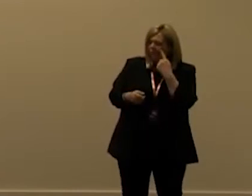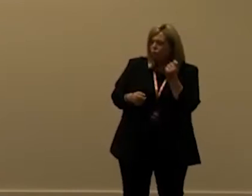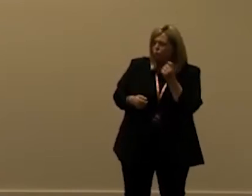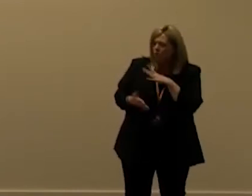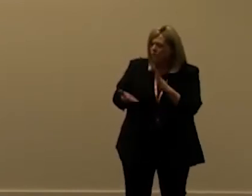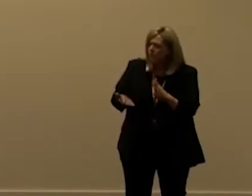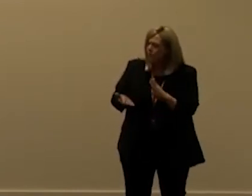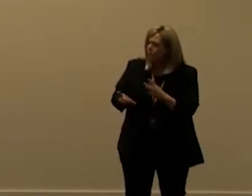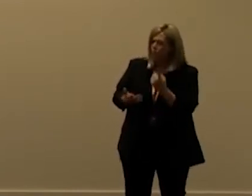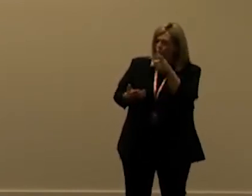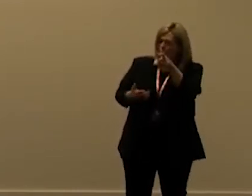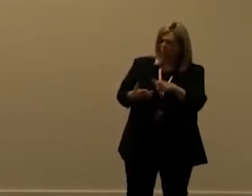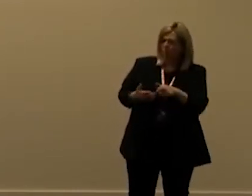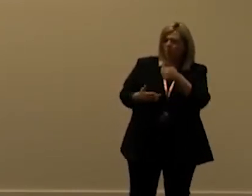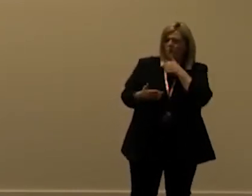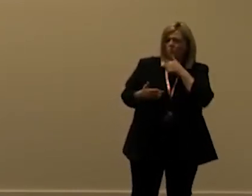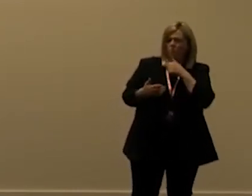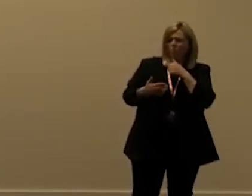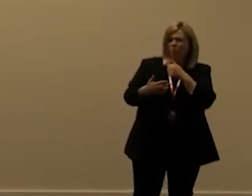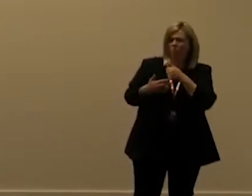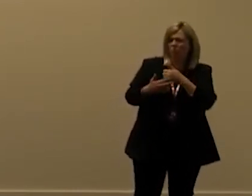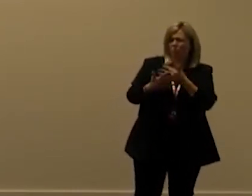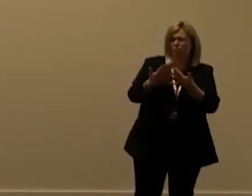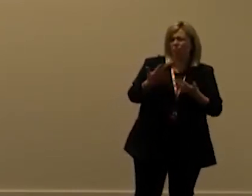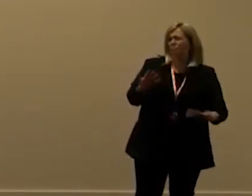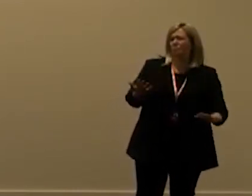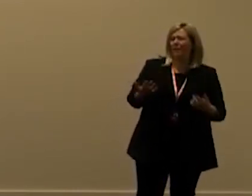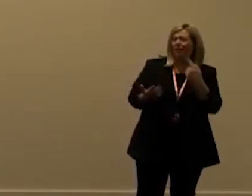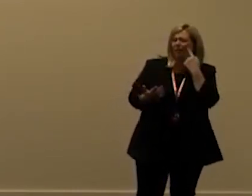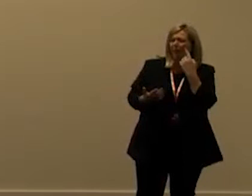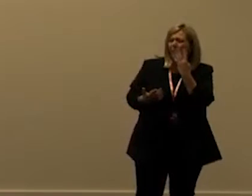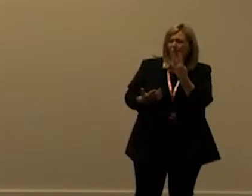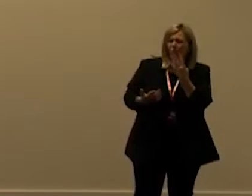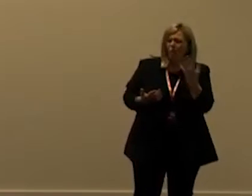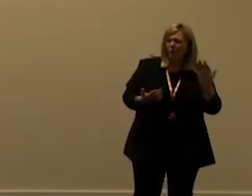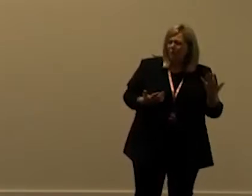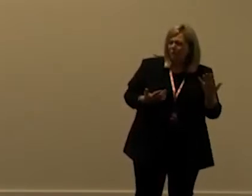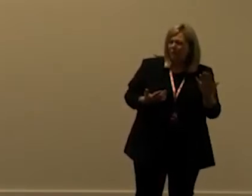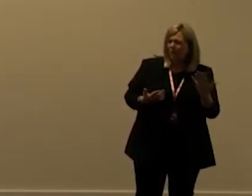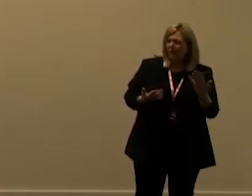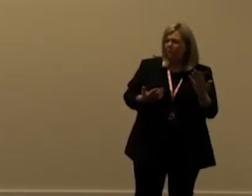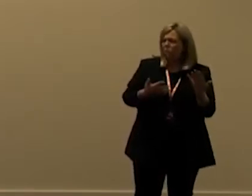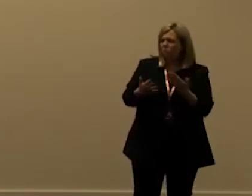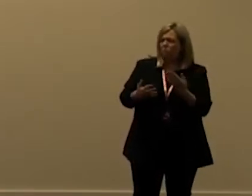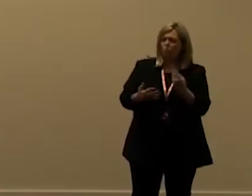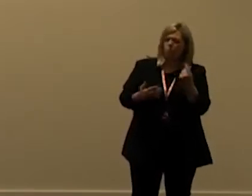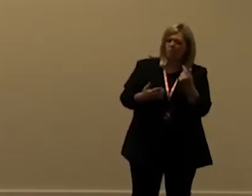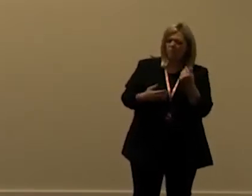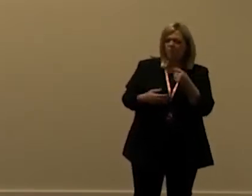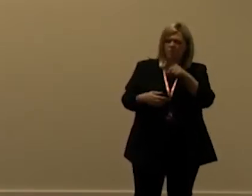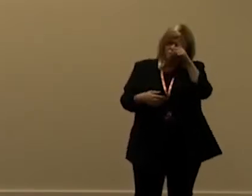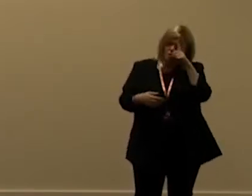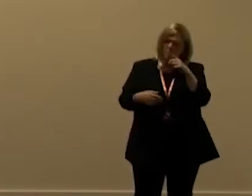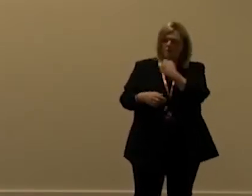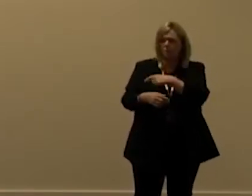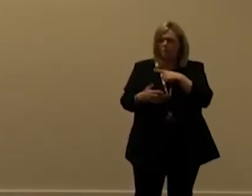mean i have one customer they use they have several regions they have set like i think it's four or five production instances now one for nordics one for germany one for